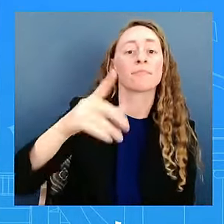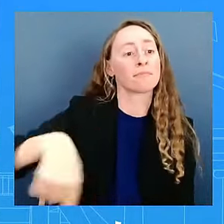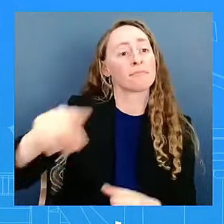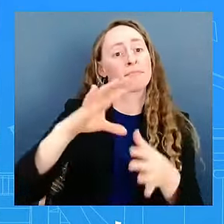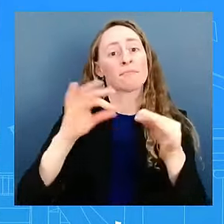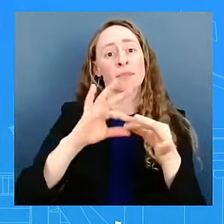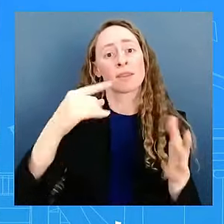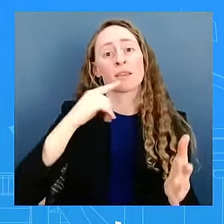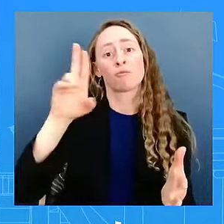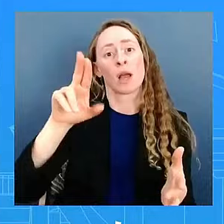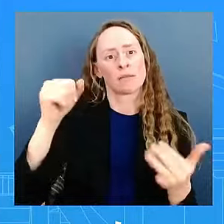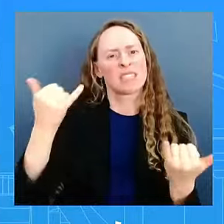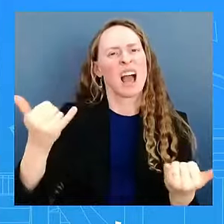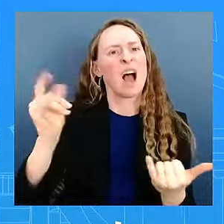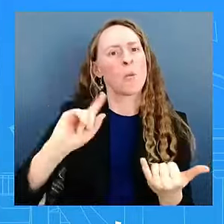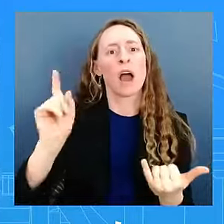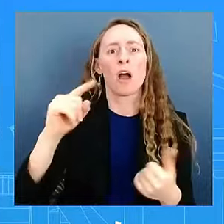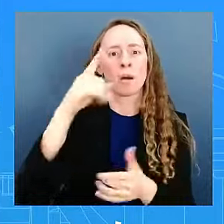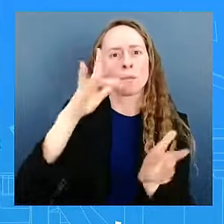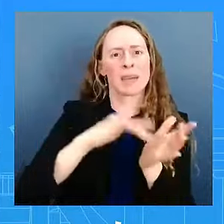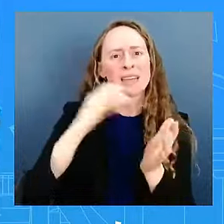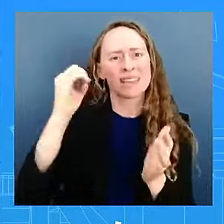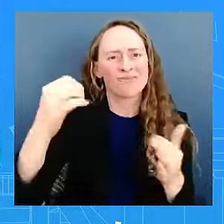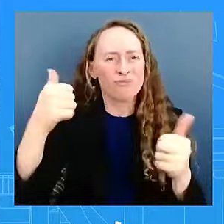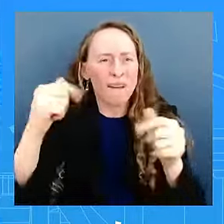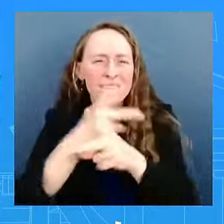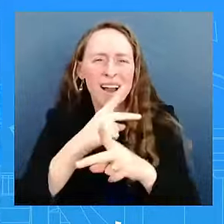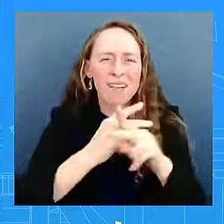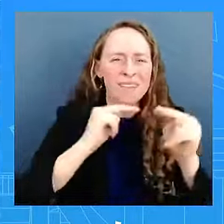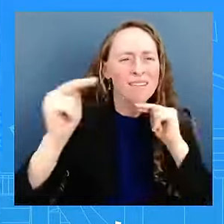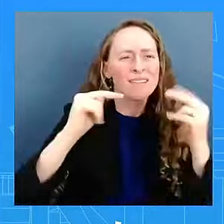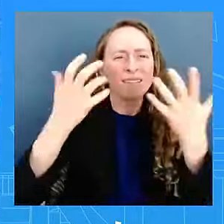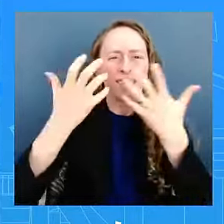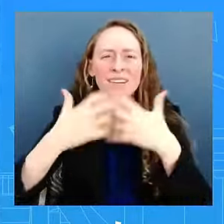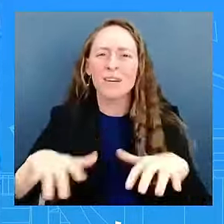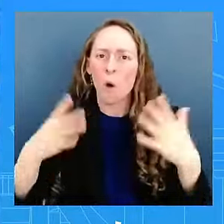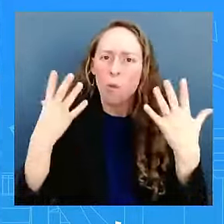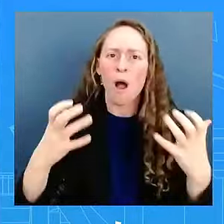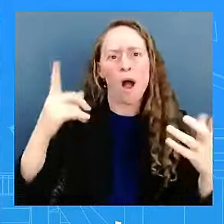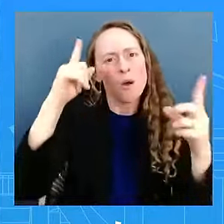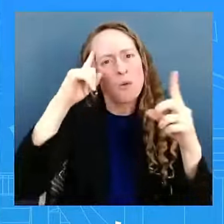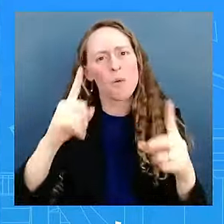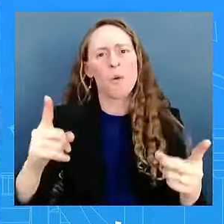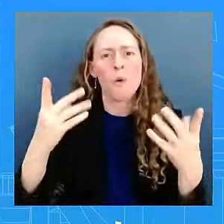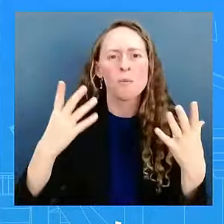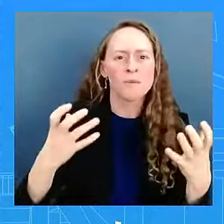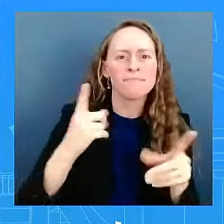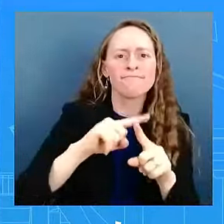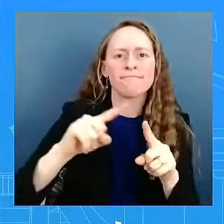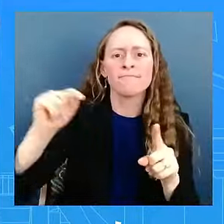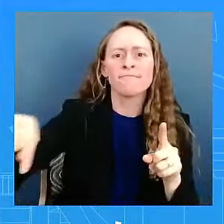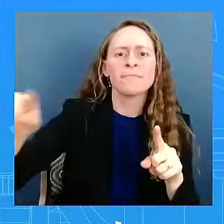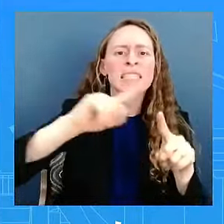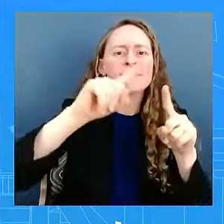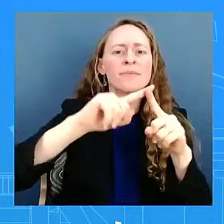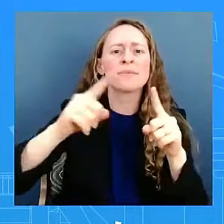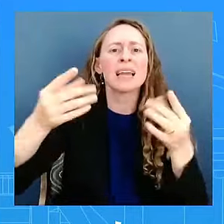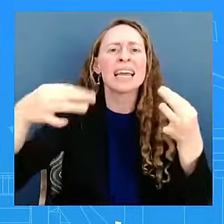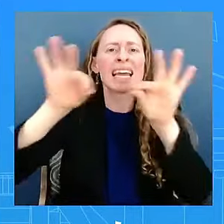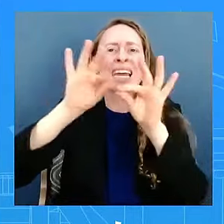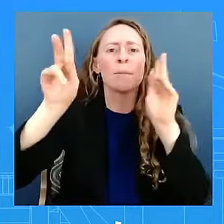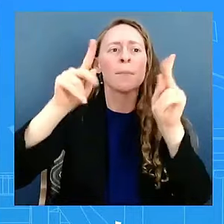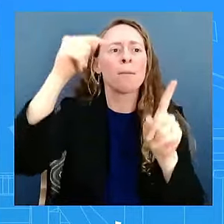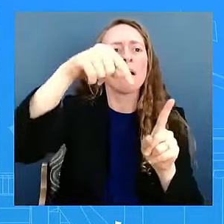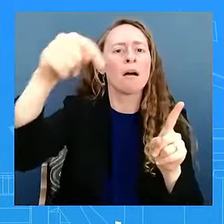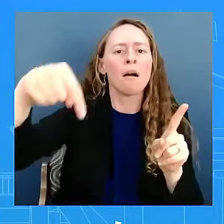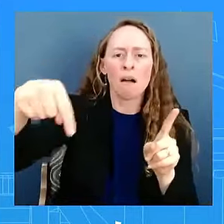counterparts to speak to who are they and why would they show up